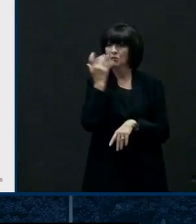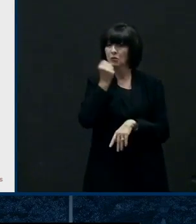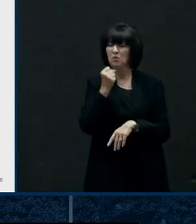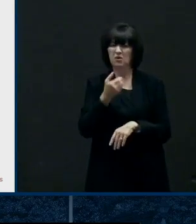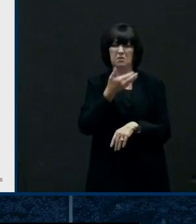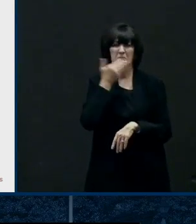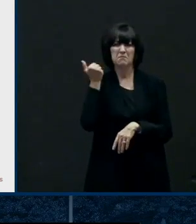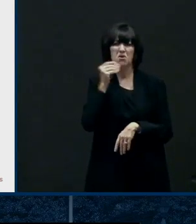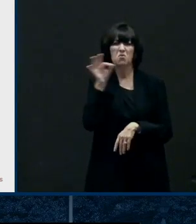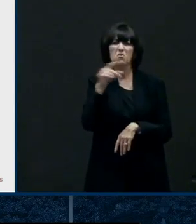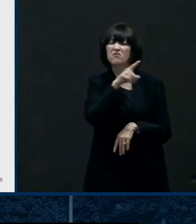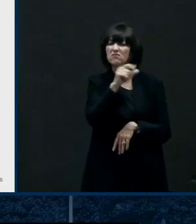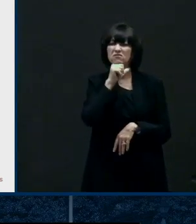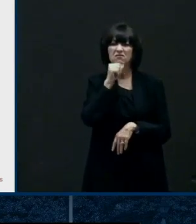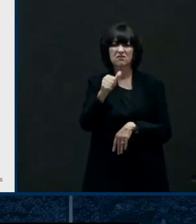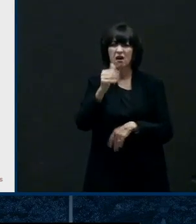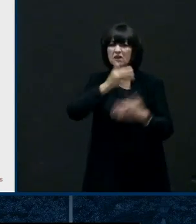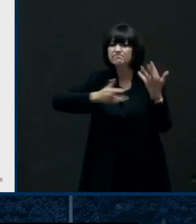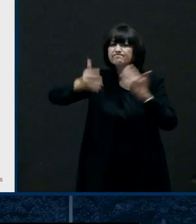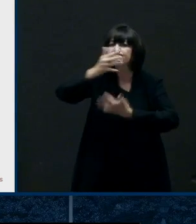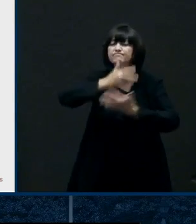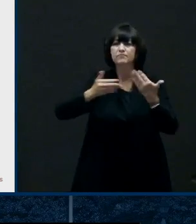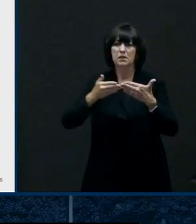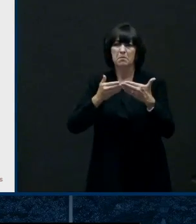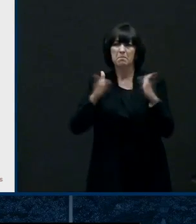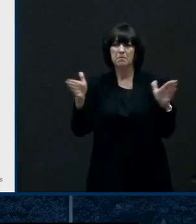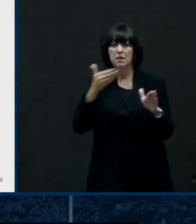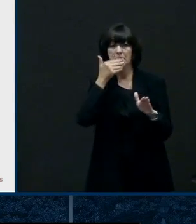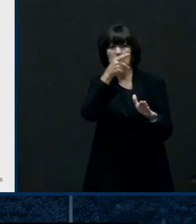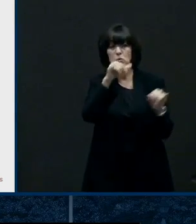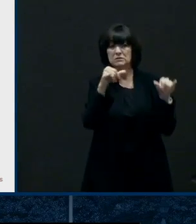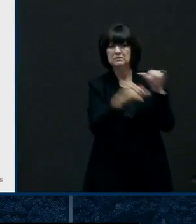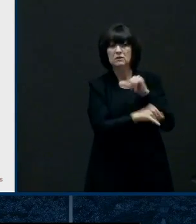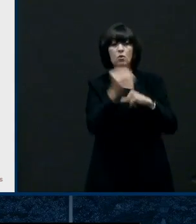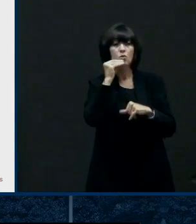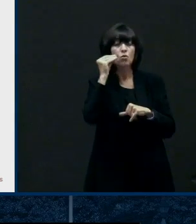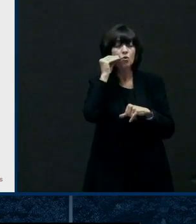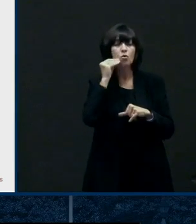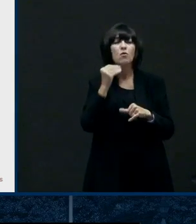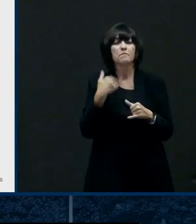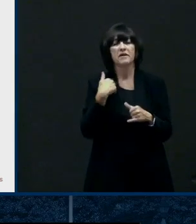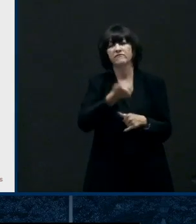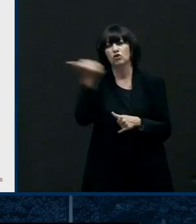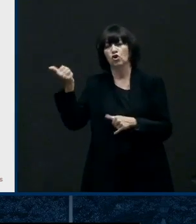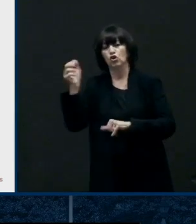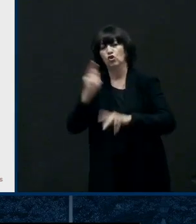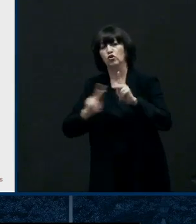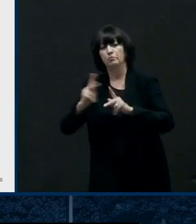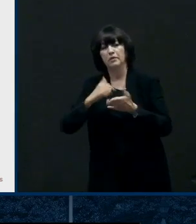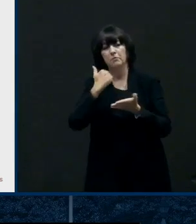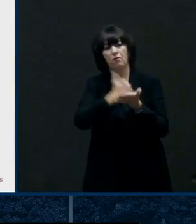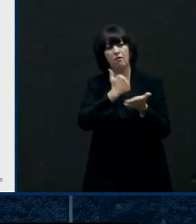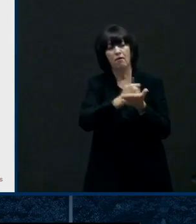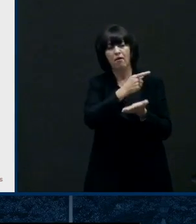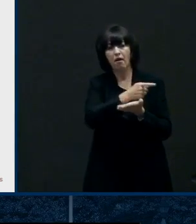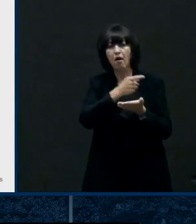also wanted to mention age you know we've talked a little bit about this the american academy of pediatrics and the medical system